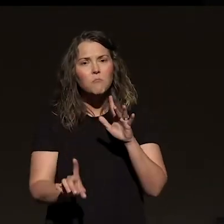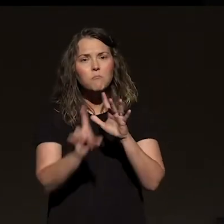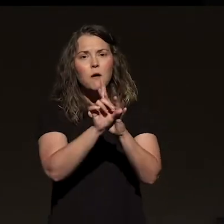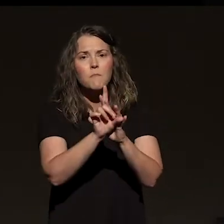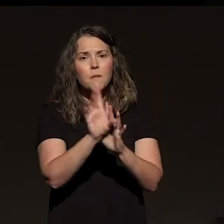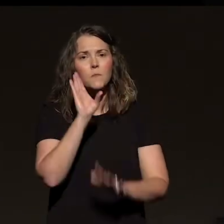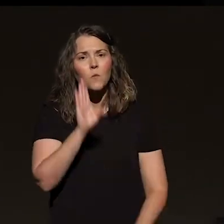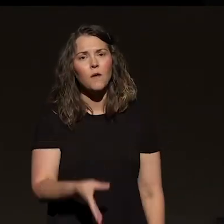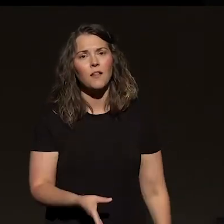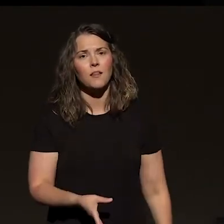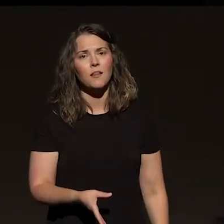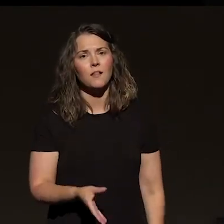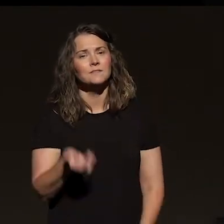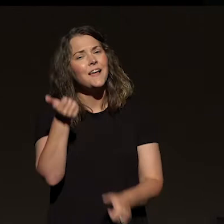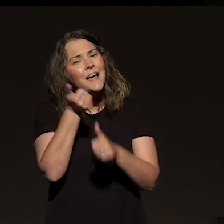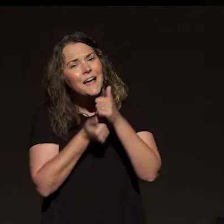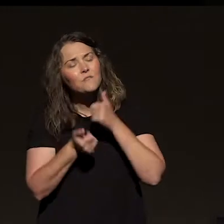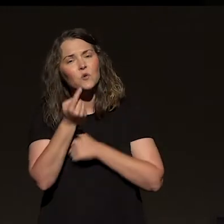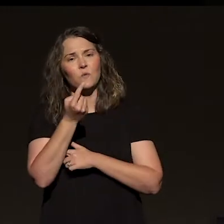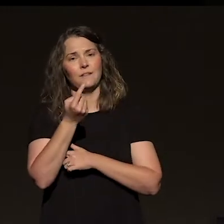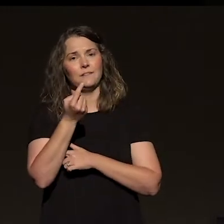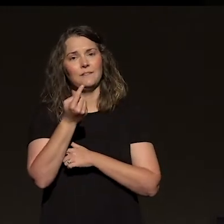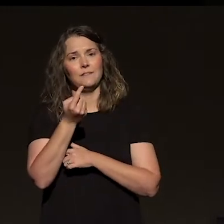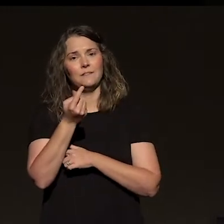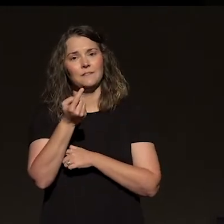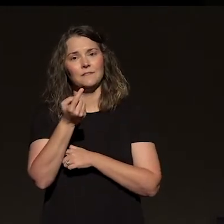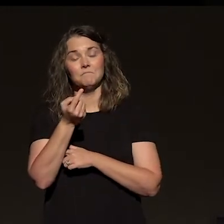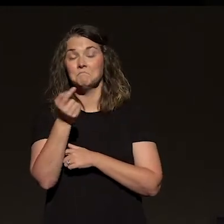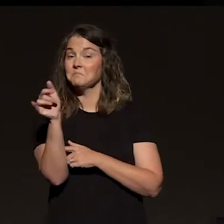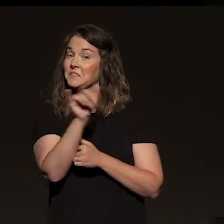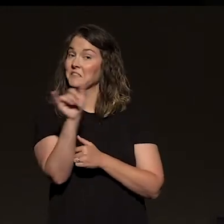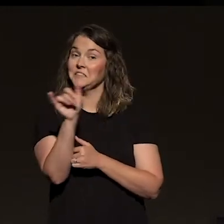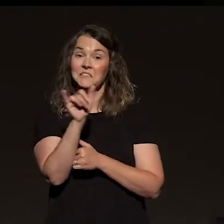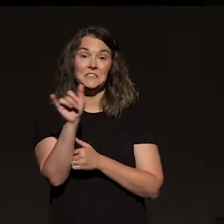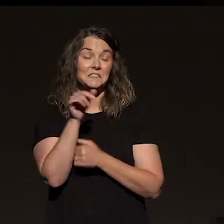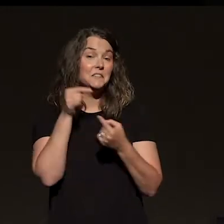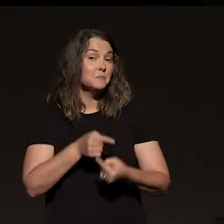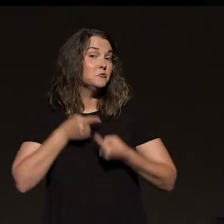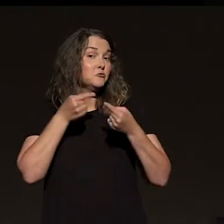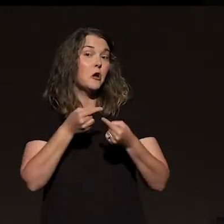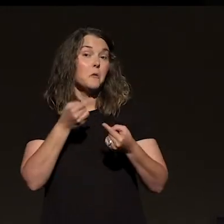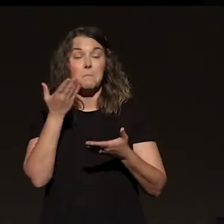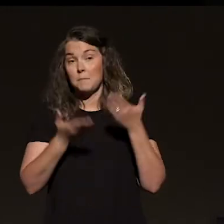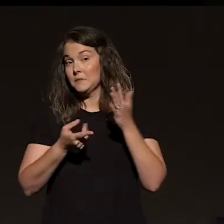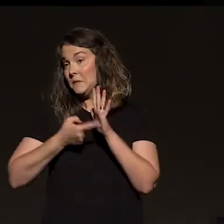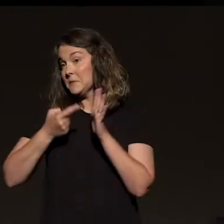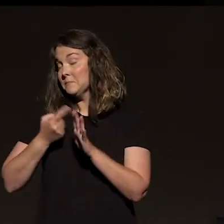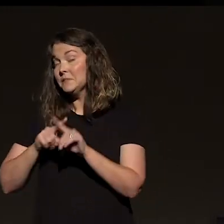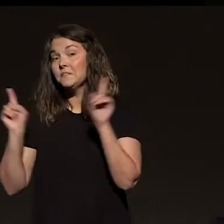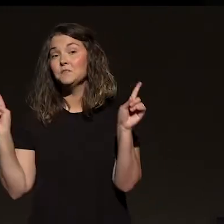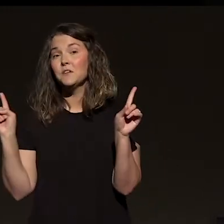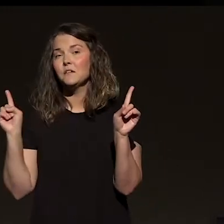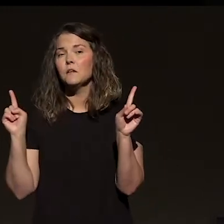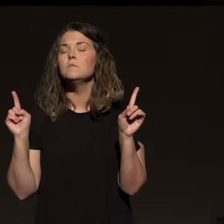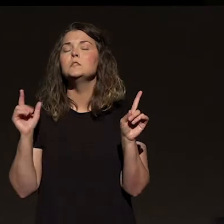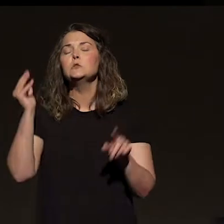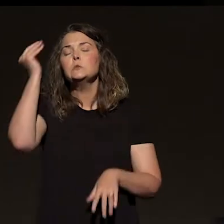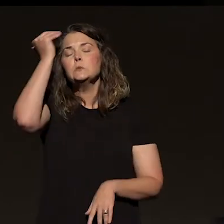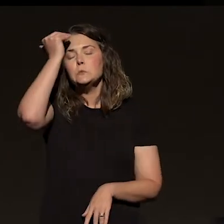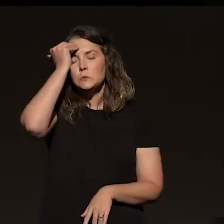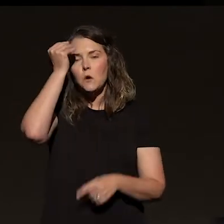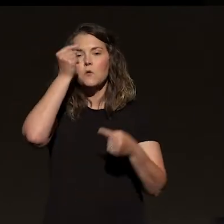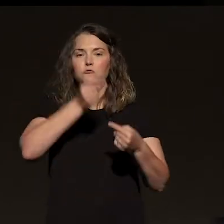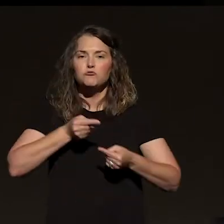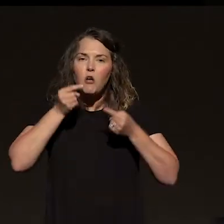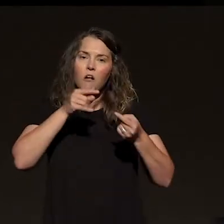every house, to every life. Same storm many times, sometimes different storms, but you can count on the fact that